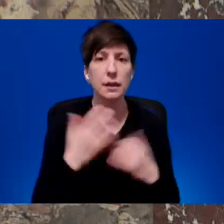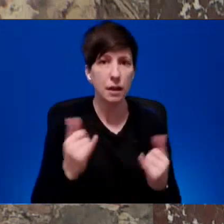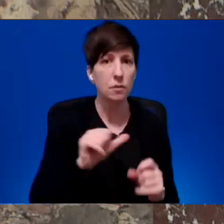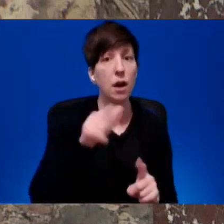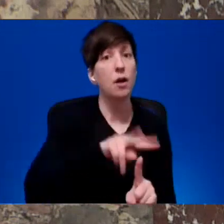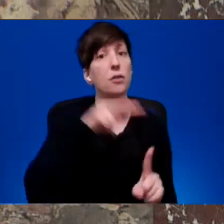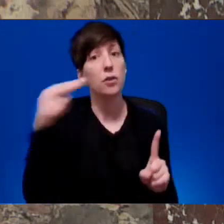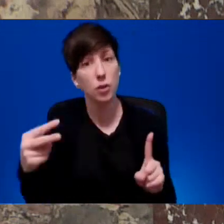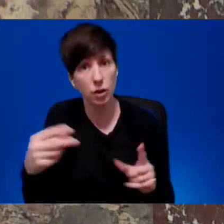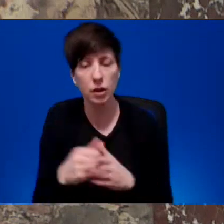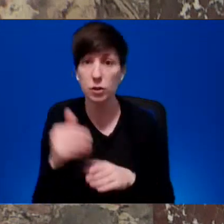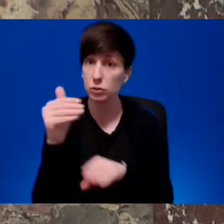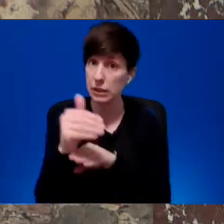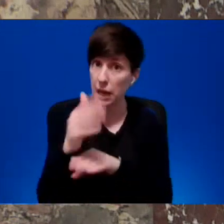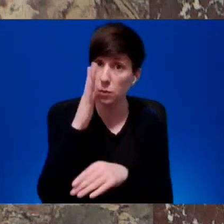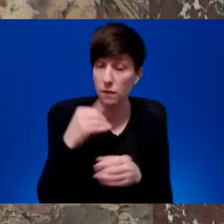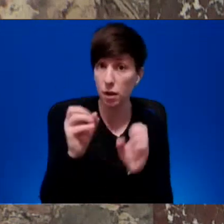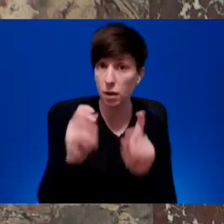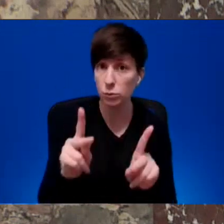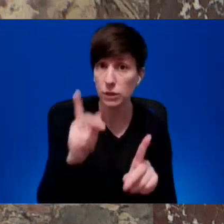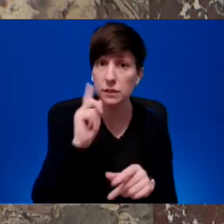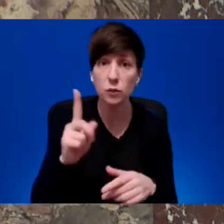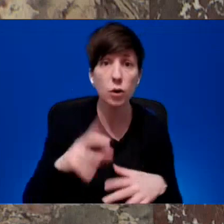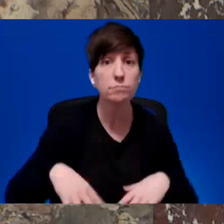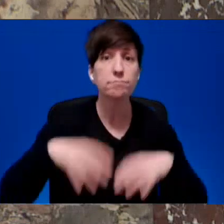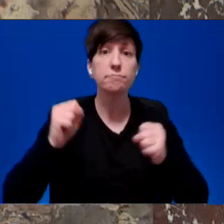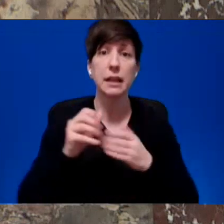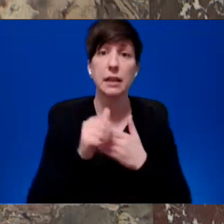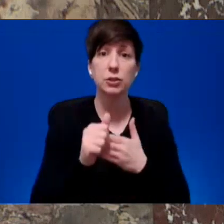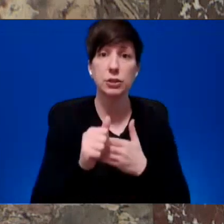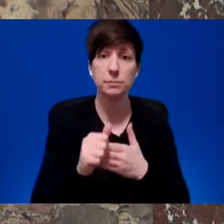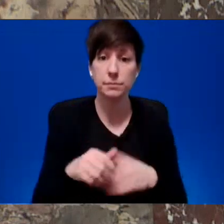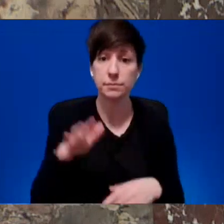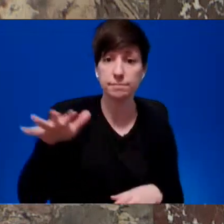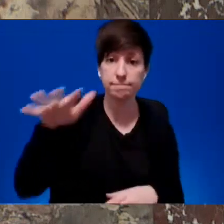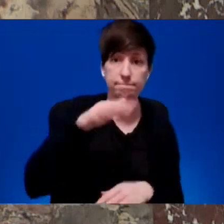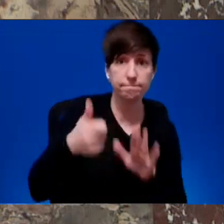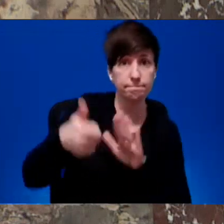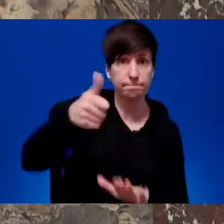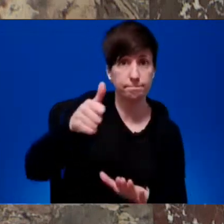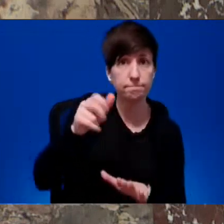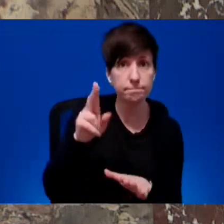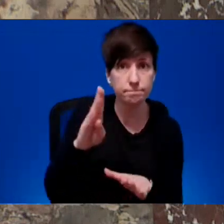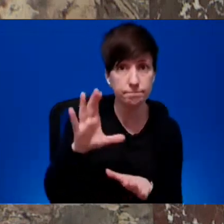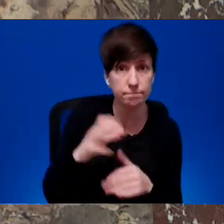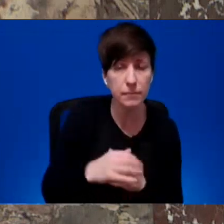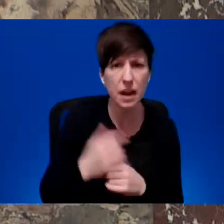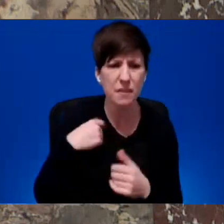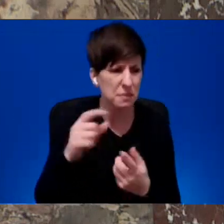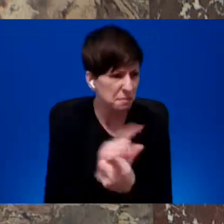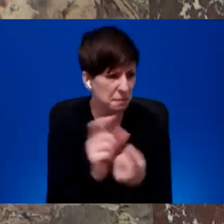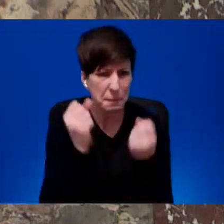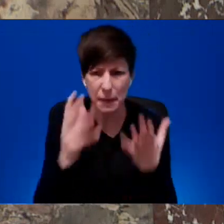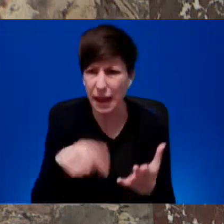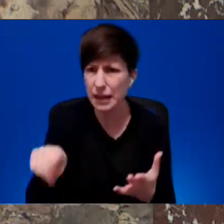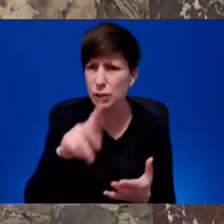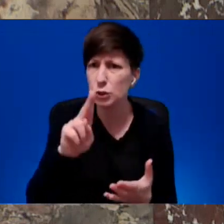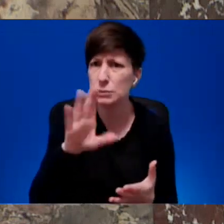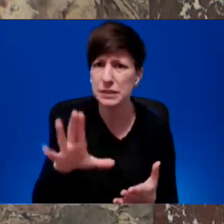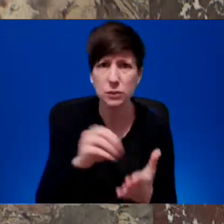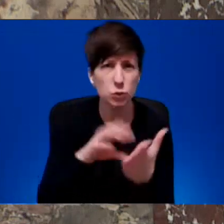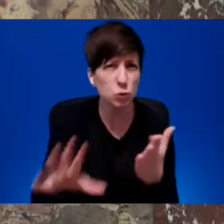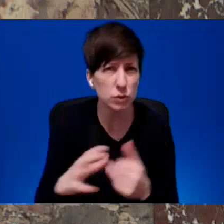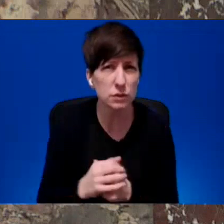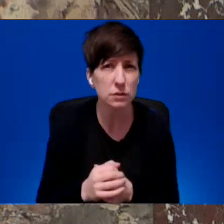there is an opportunity for leadership among the AMS leadership. I have met so many UBC students, the Point Grey campuses of my constituency.